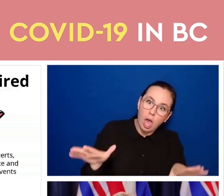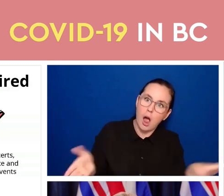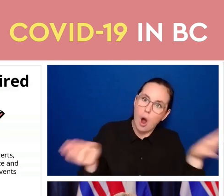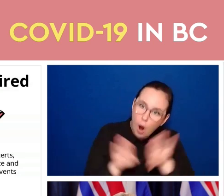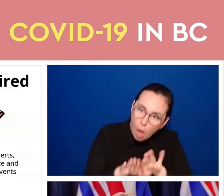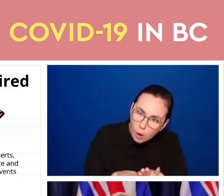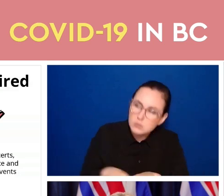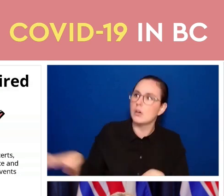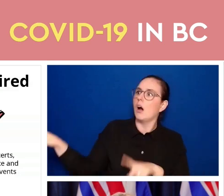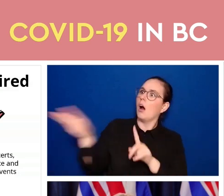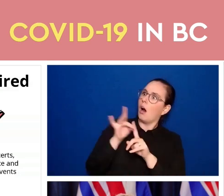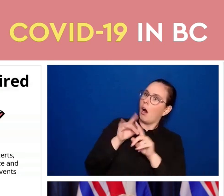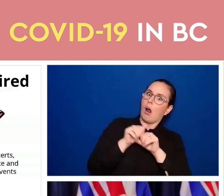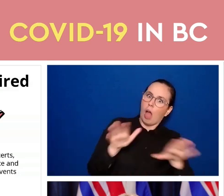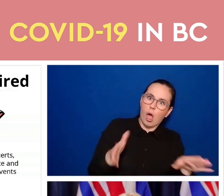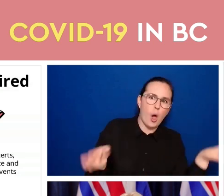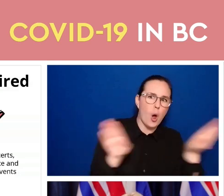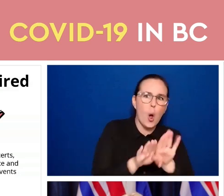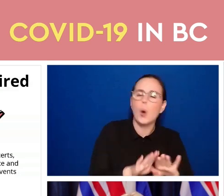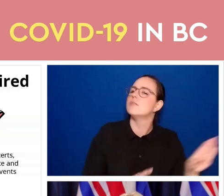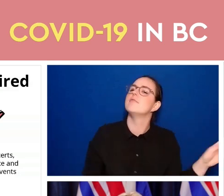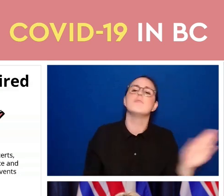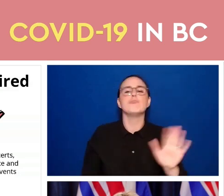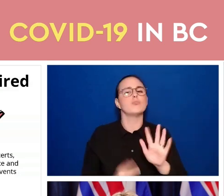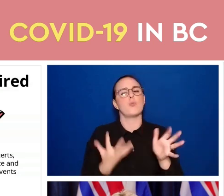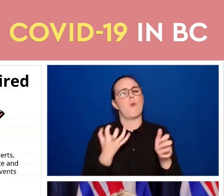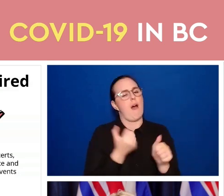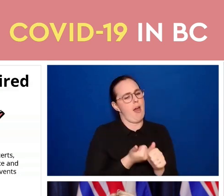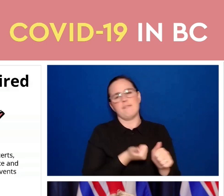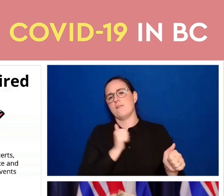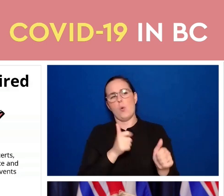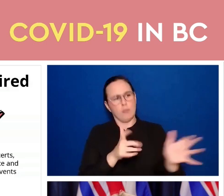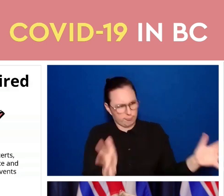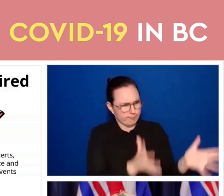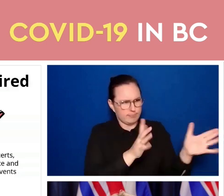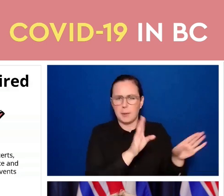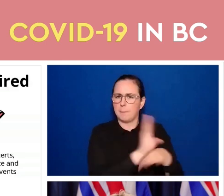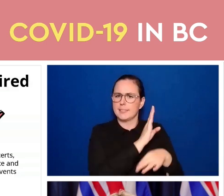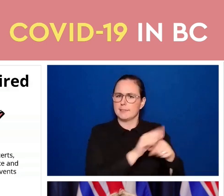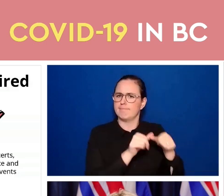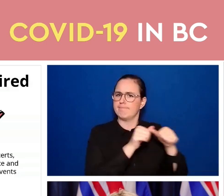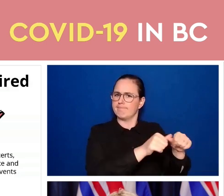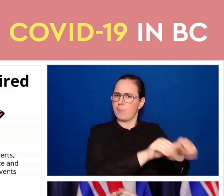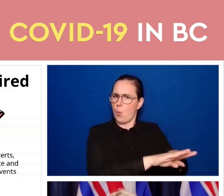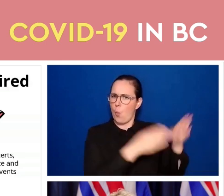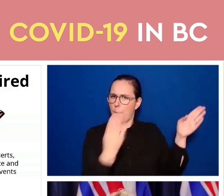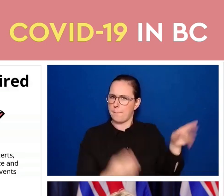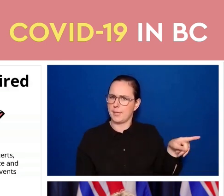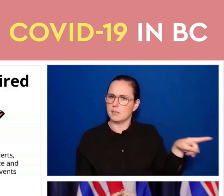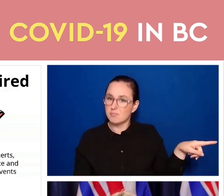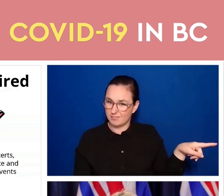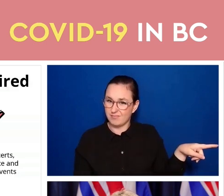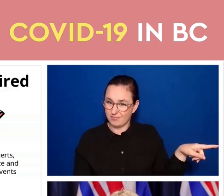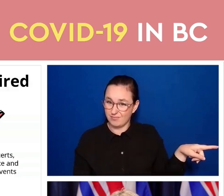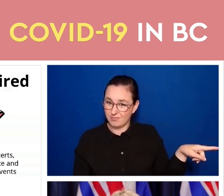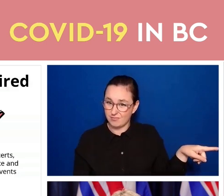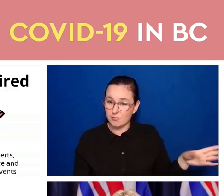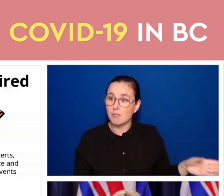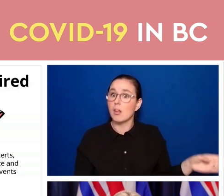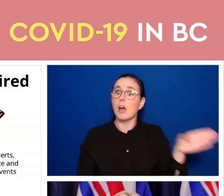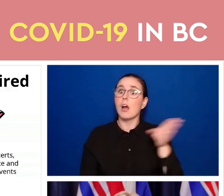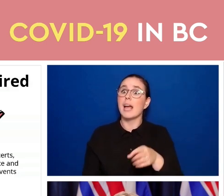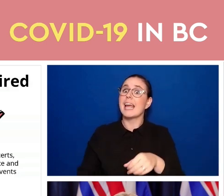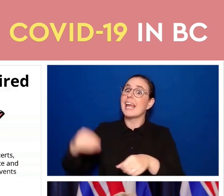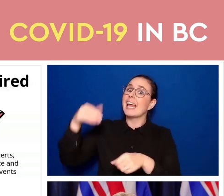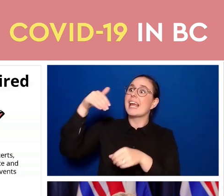during this coming fall. As well, importantly, organized indoor events. right now, there's gathering limits that